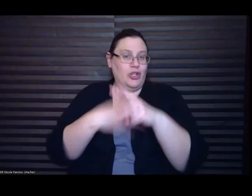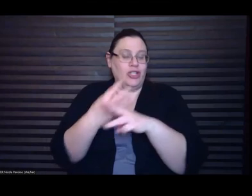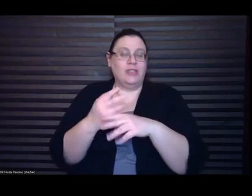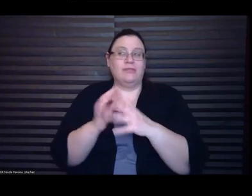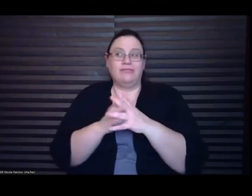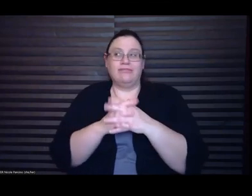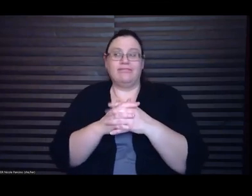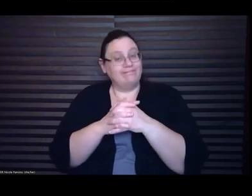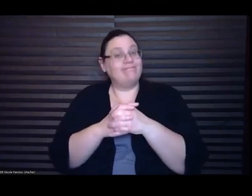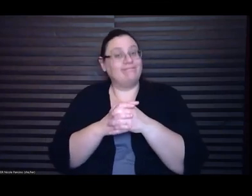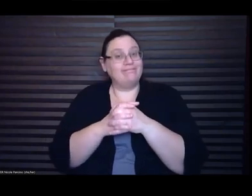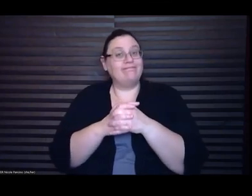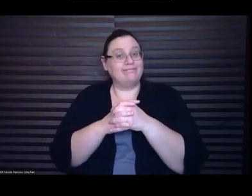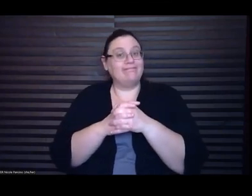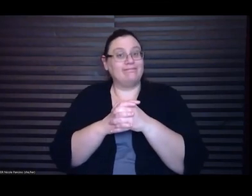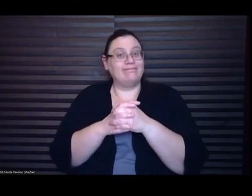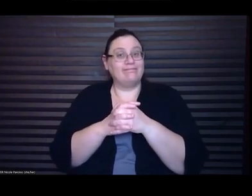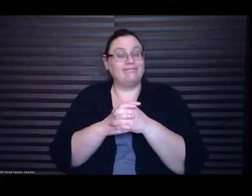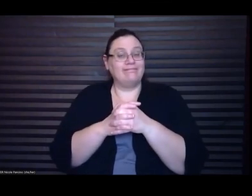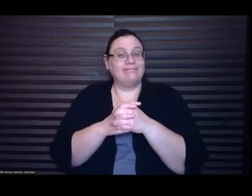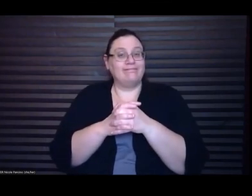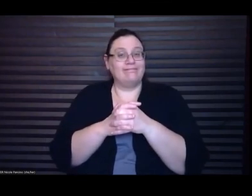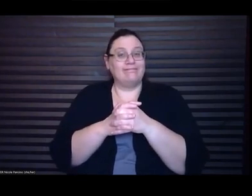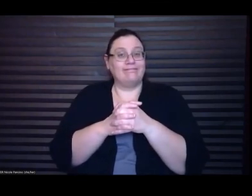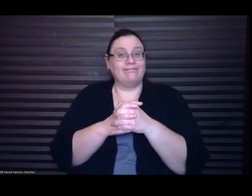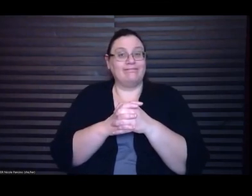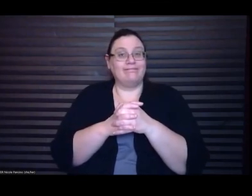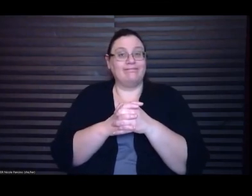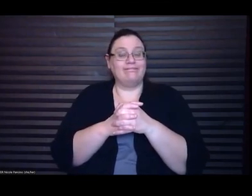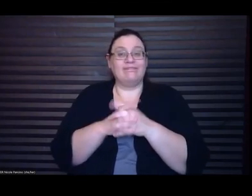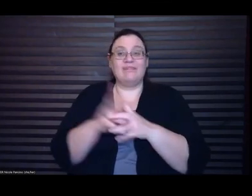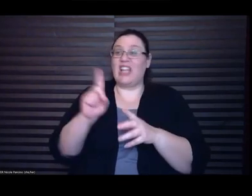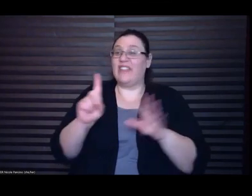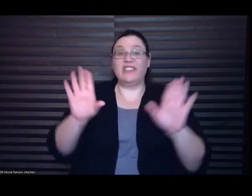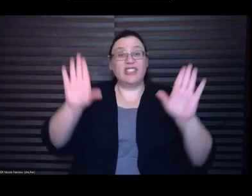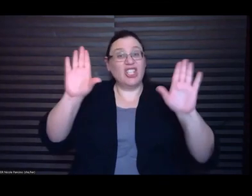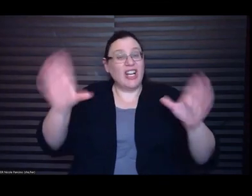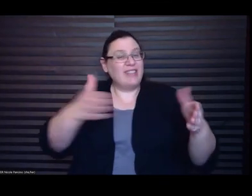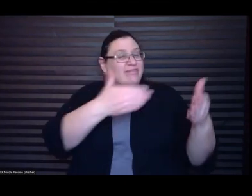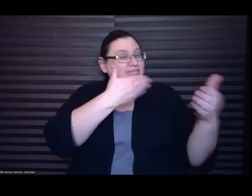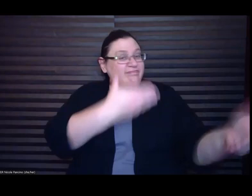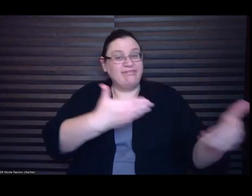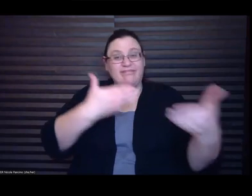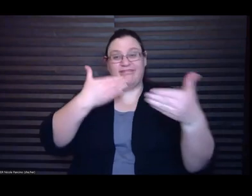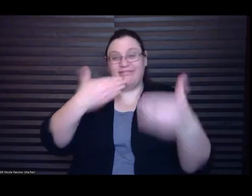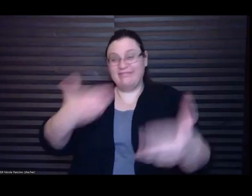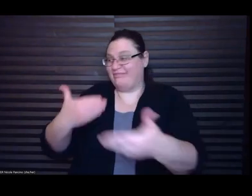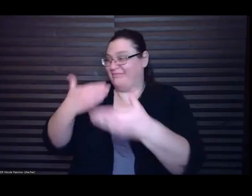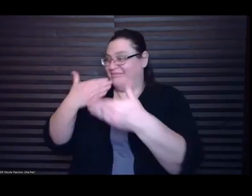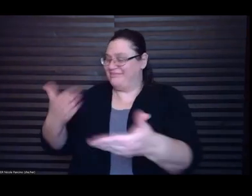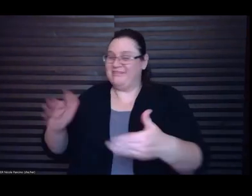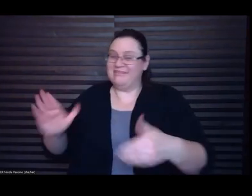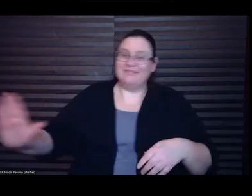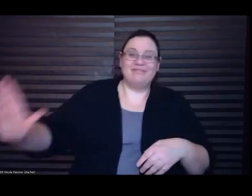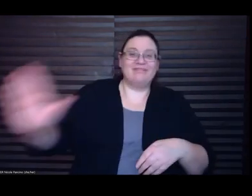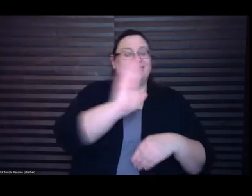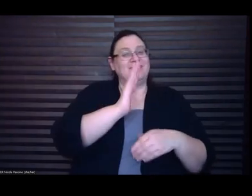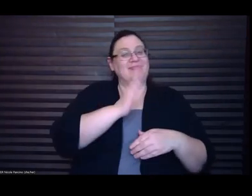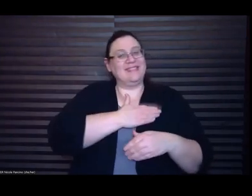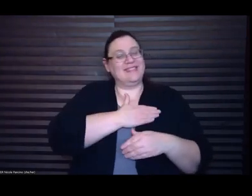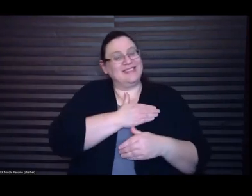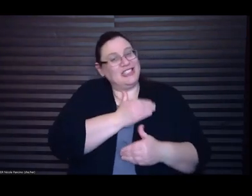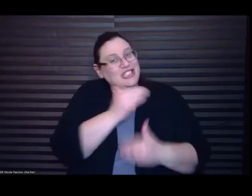great well well thank you all so much for for all of your your generous answers and great conversation and great readings